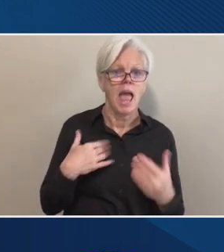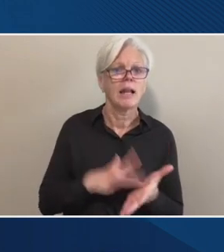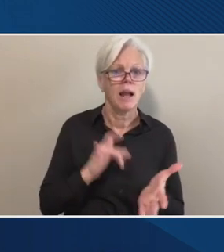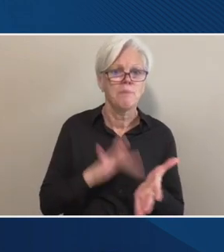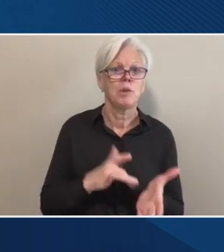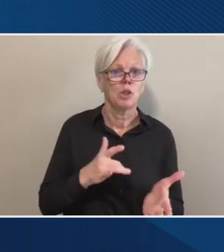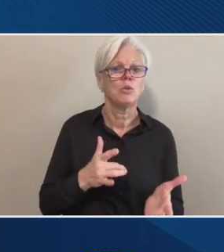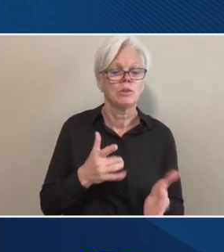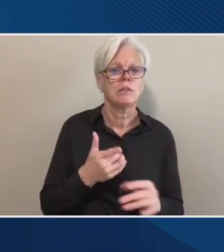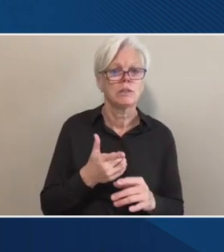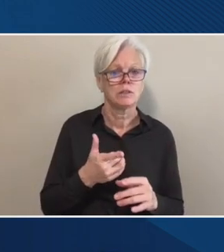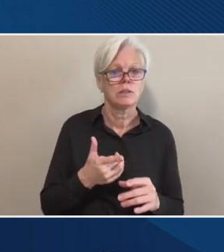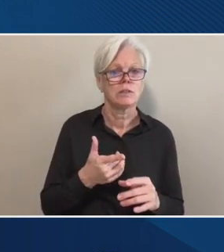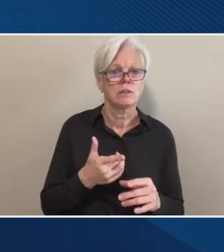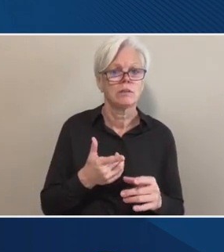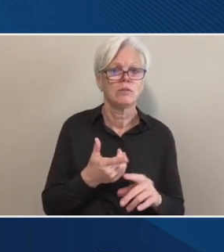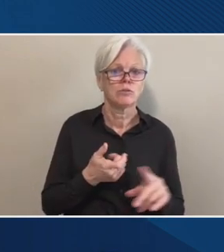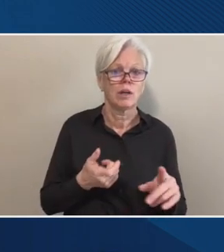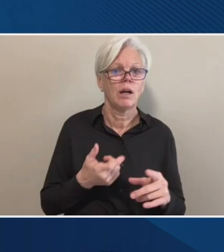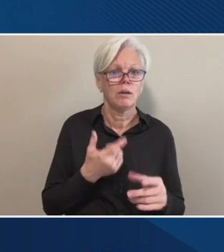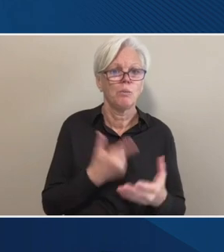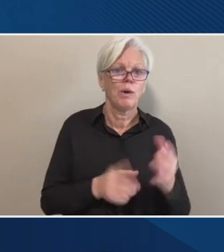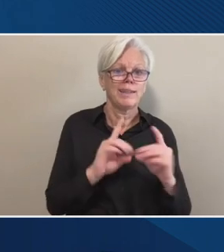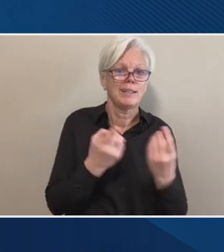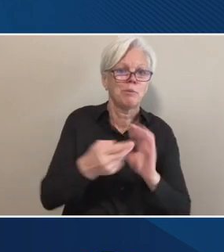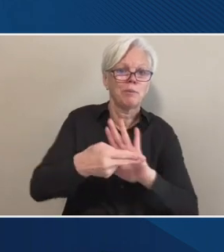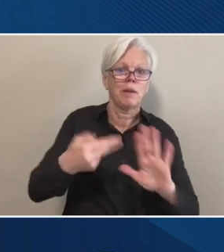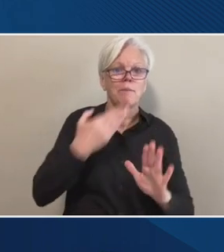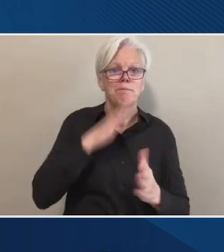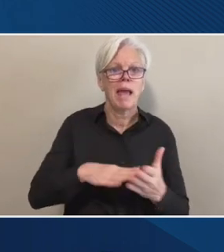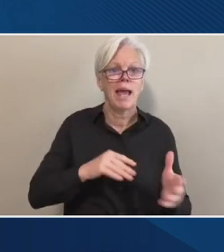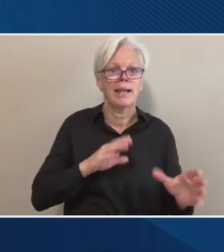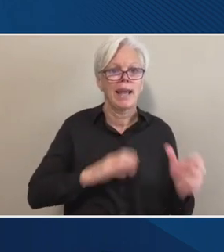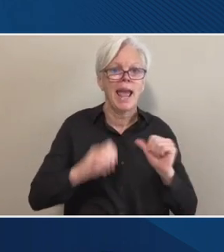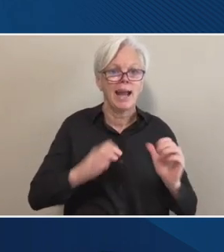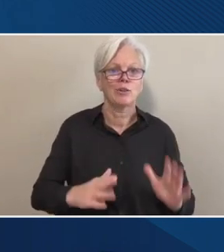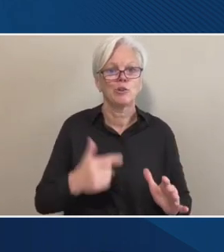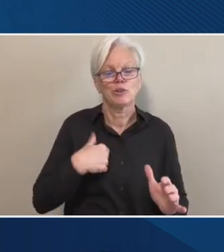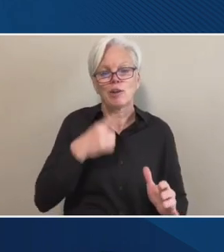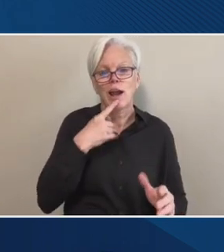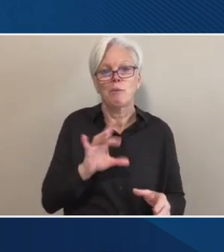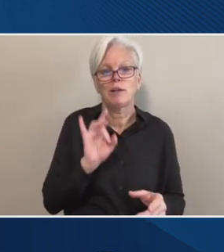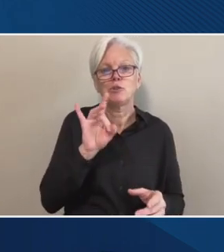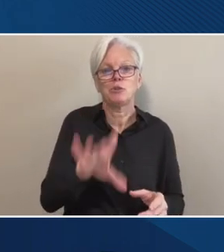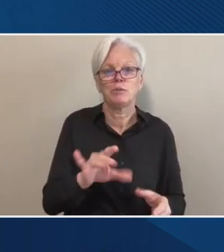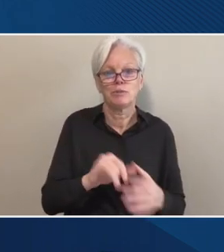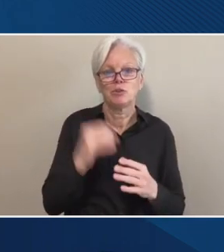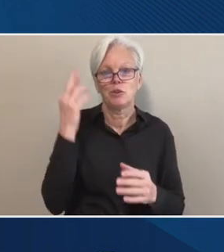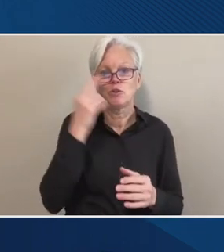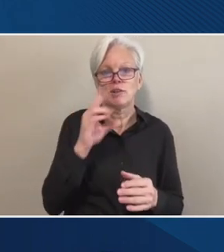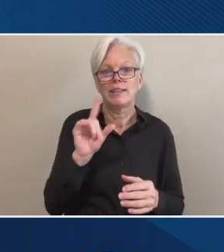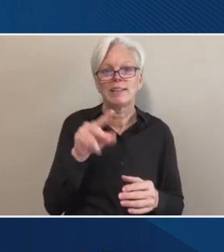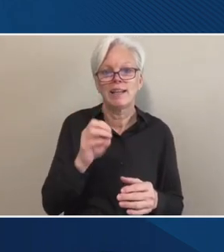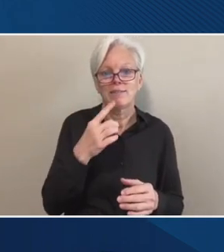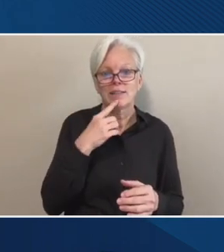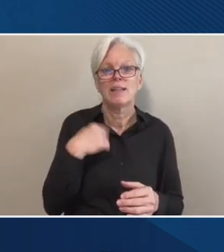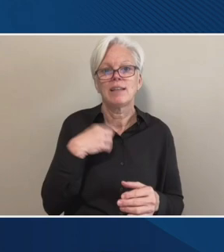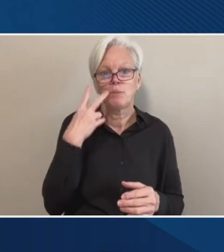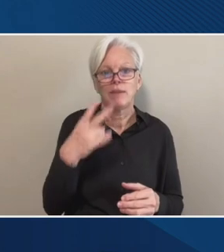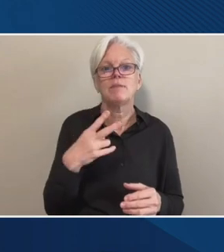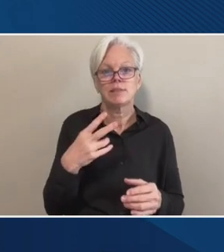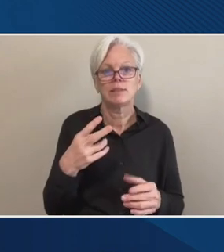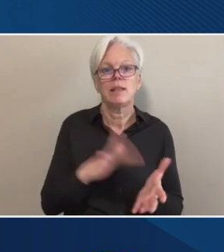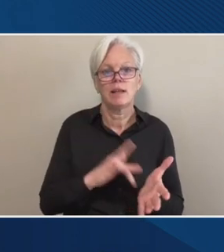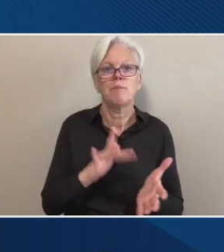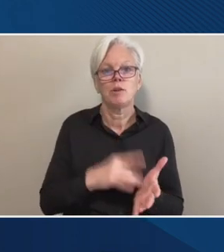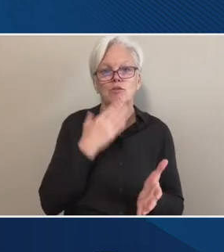department considers bad actors. So I just wanted to throw that out as an addition to the reasons that Dave added that we have seen abuse, um, from bad